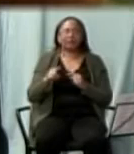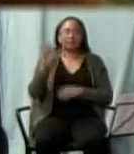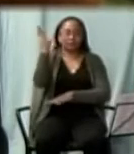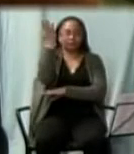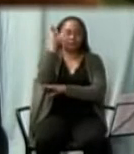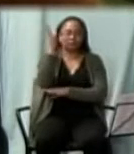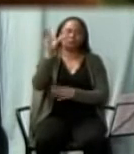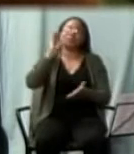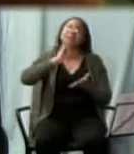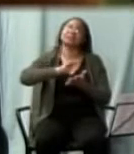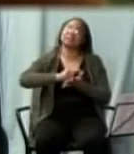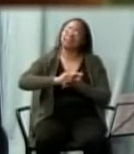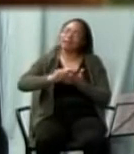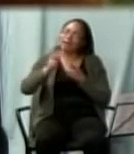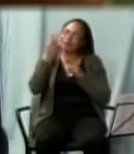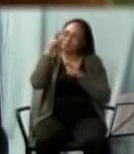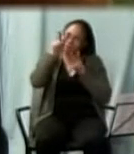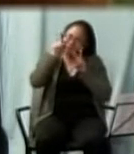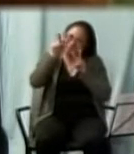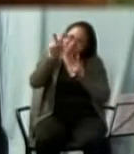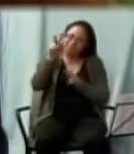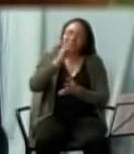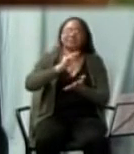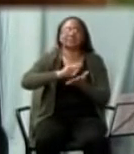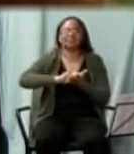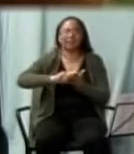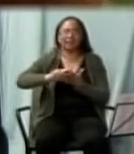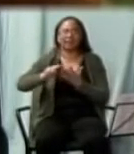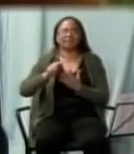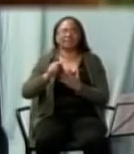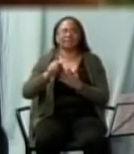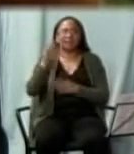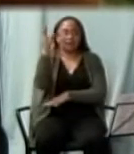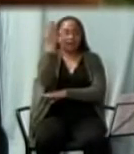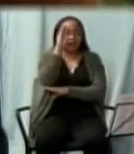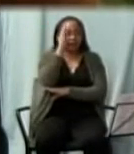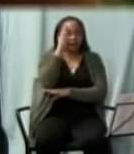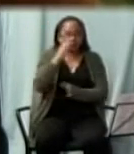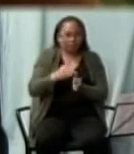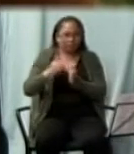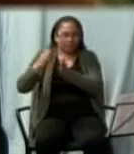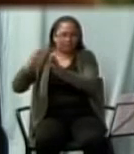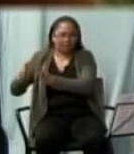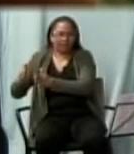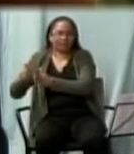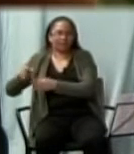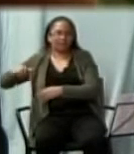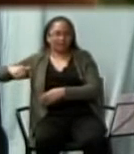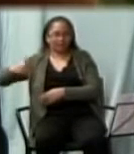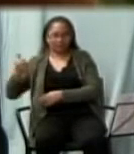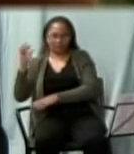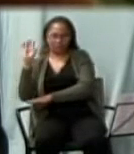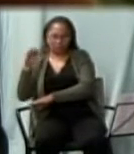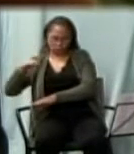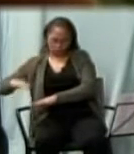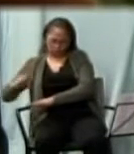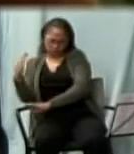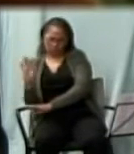ornamental palm and furthermore next to it there's a younger palm that's growing up